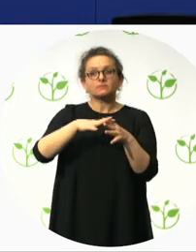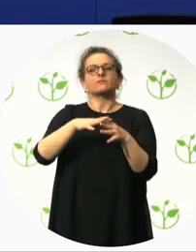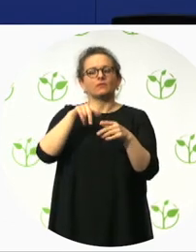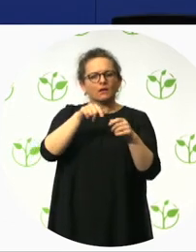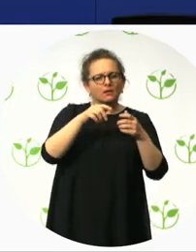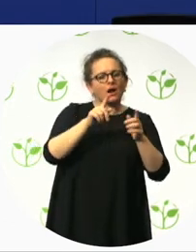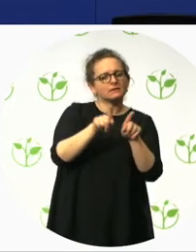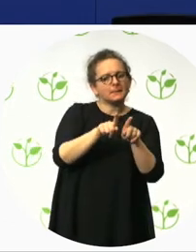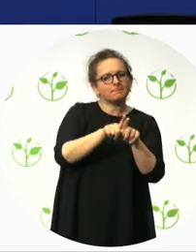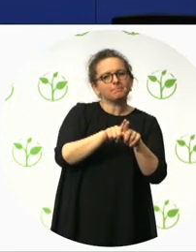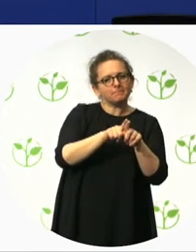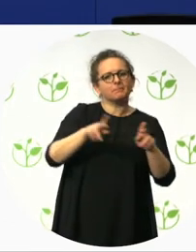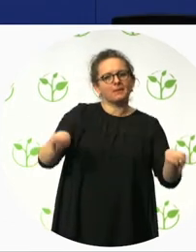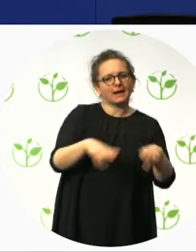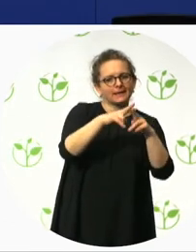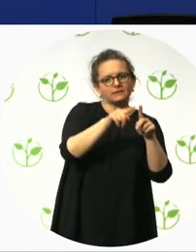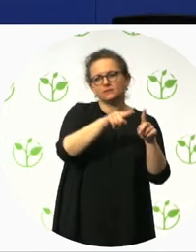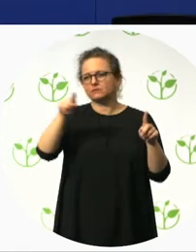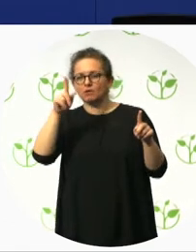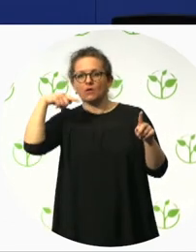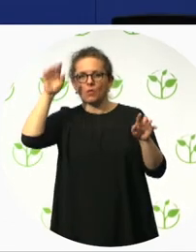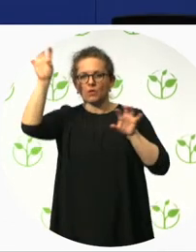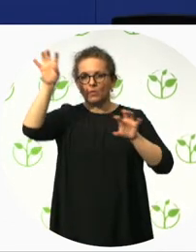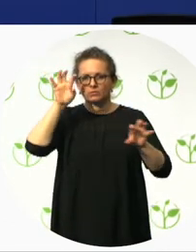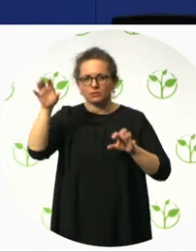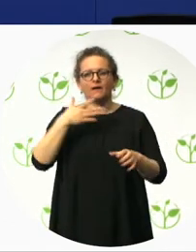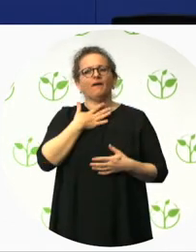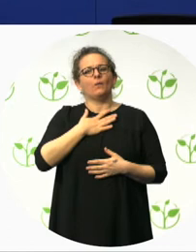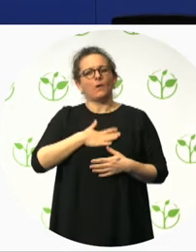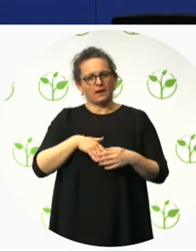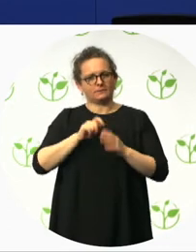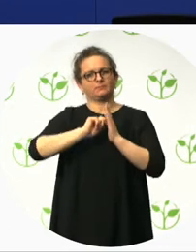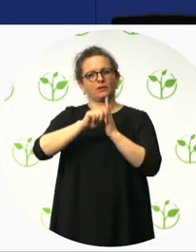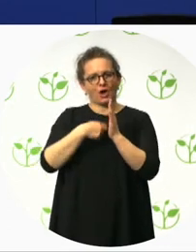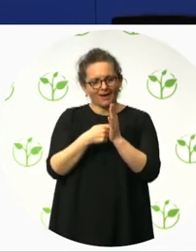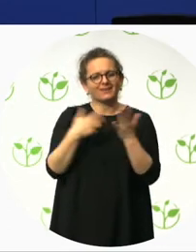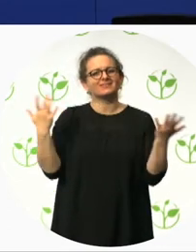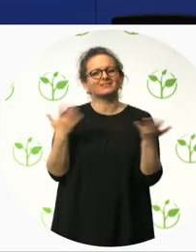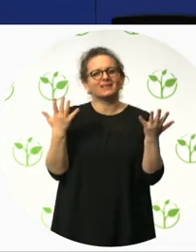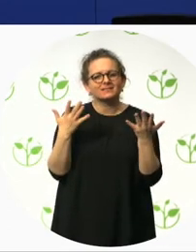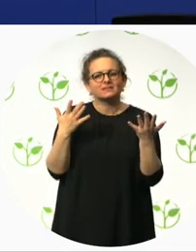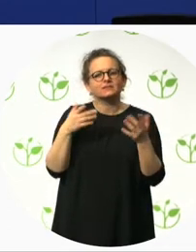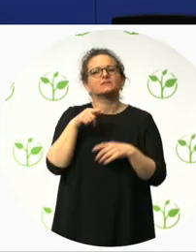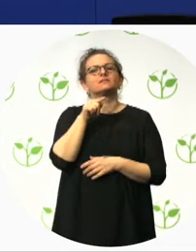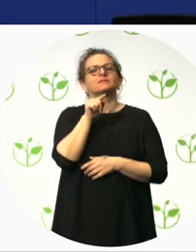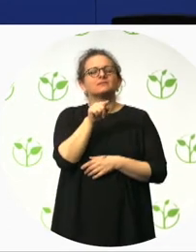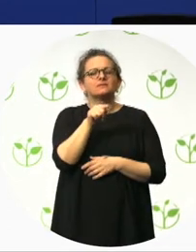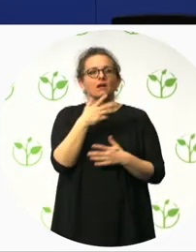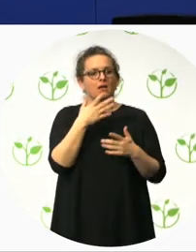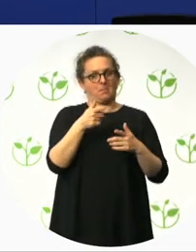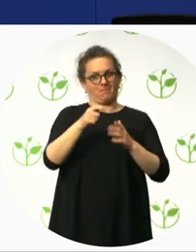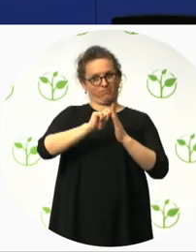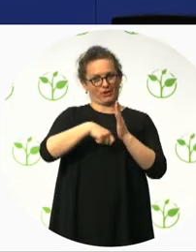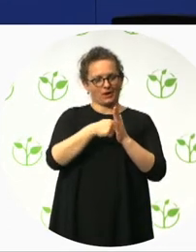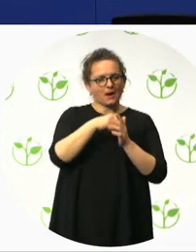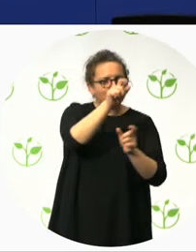a social enterprise that employs a large number of disabled people. And that's key point three for me. Which is the management and operation of